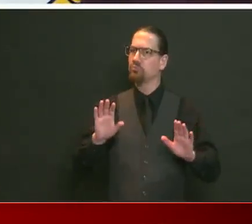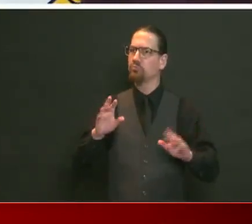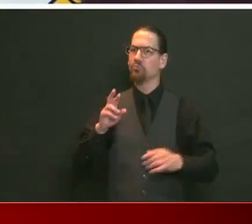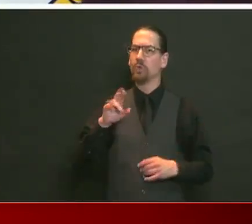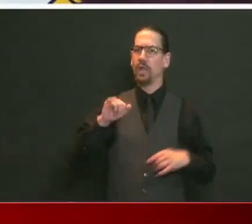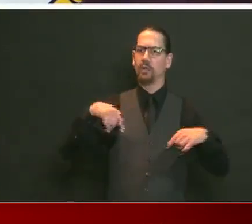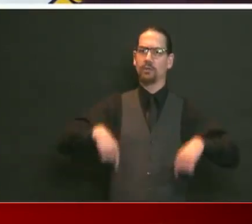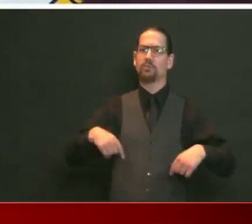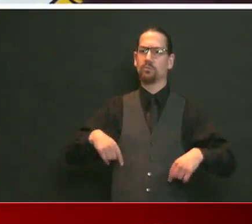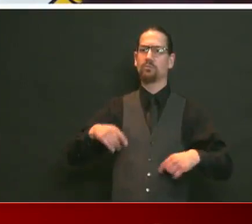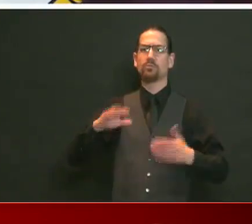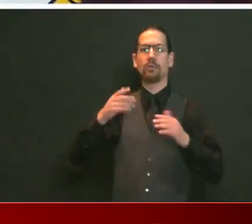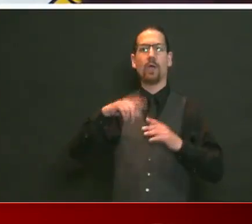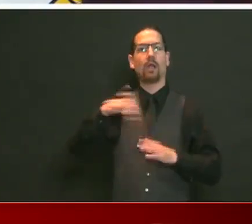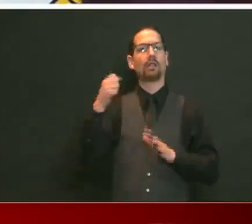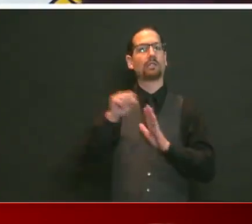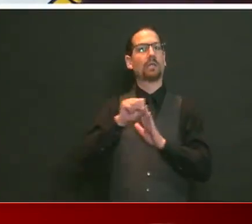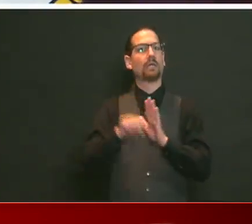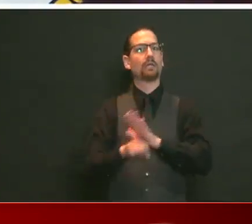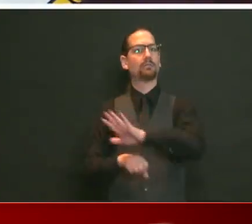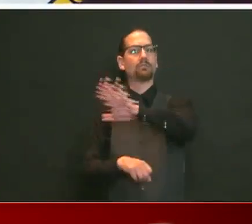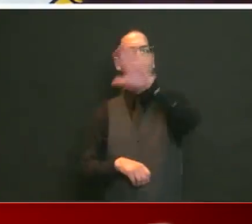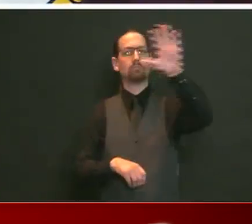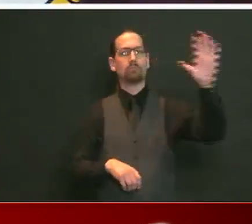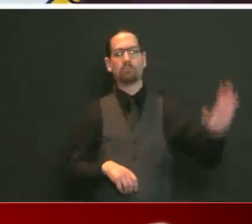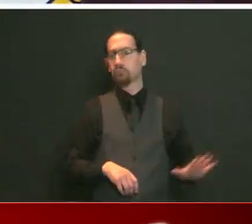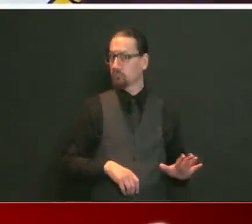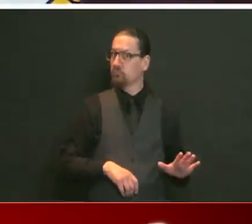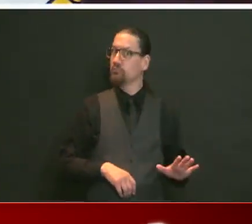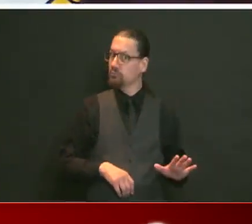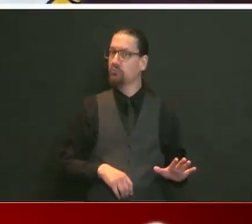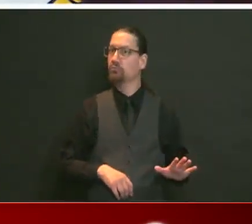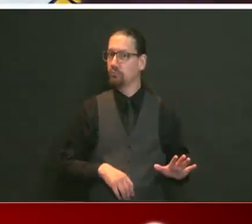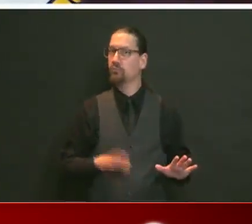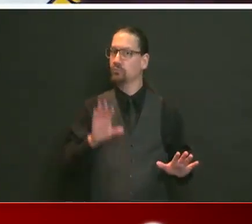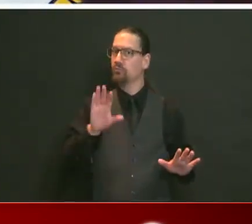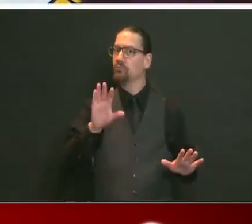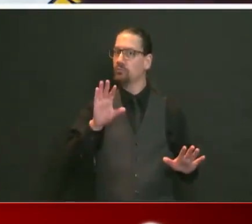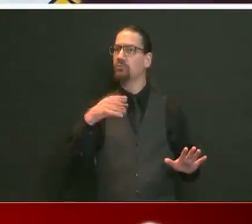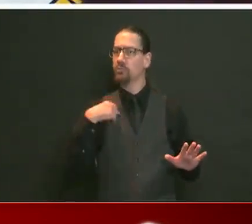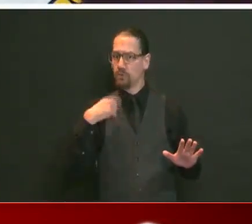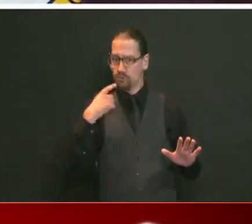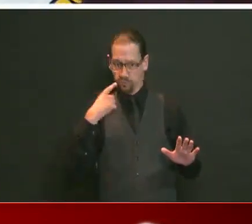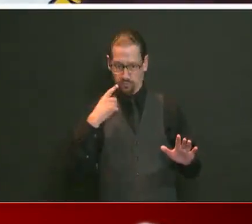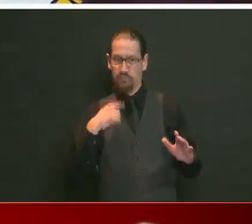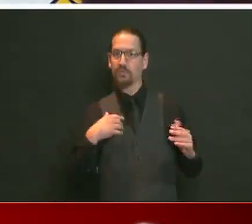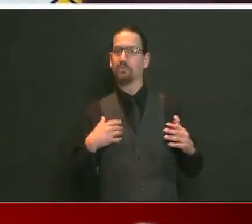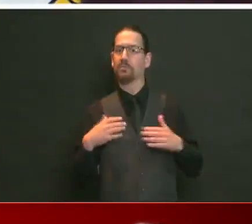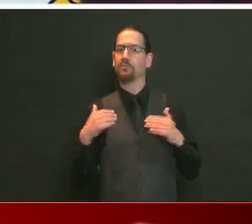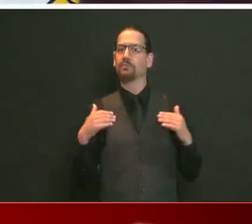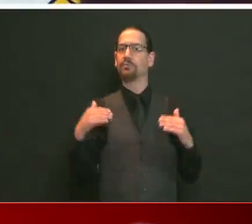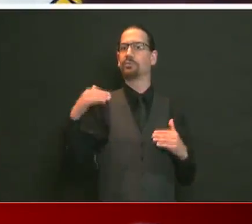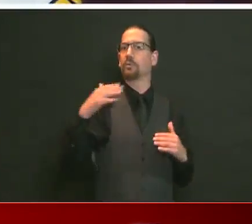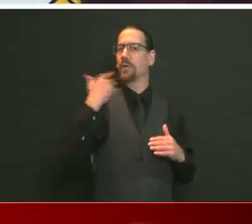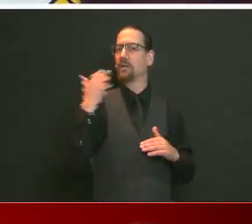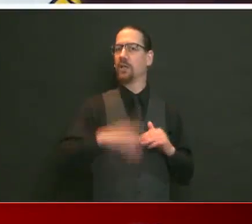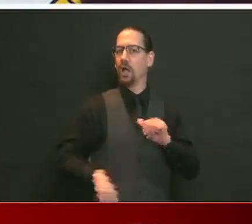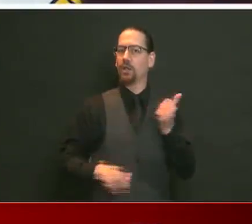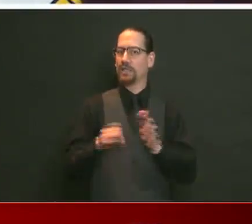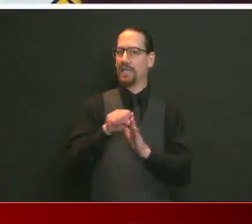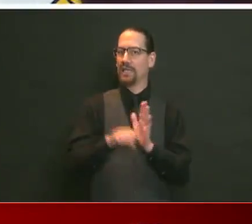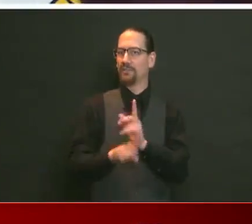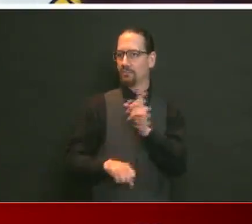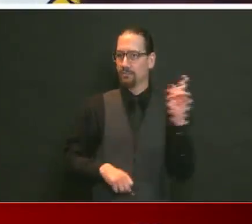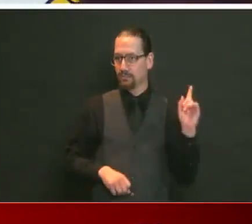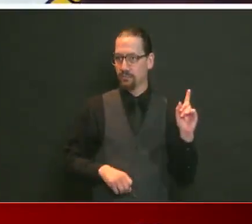any other state, we're doing better than, in most cases, or just as well as. I can't find any other